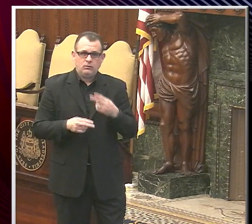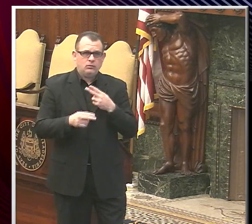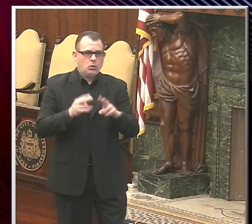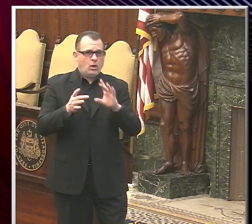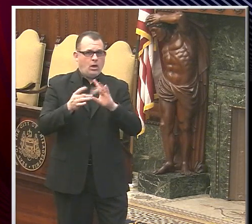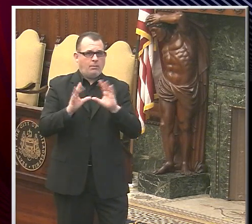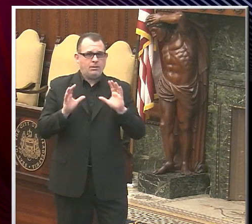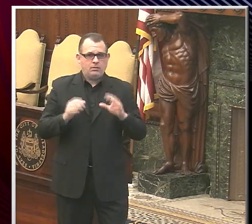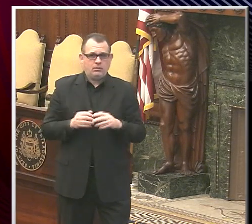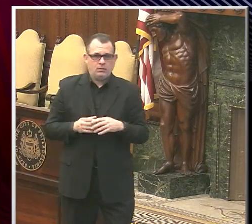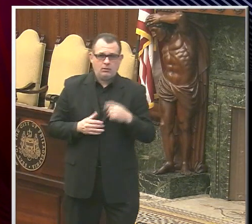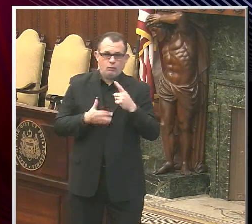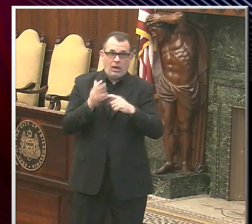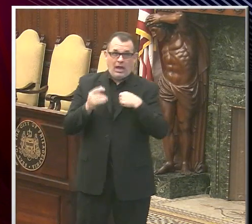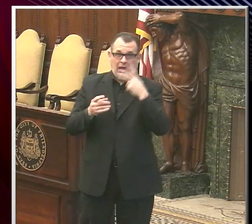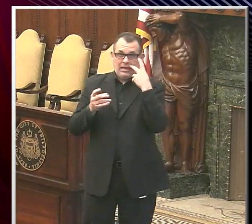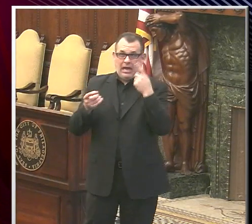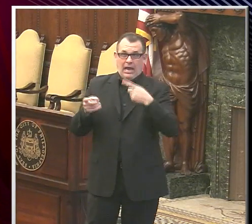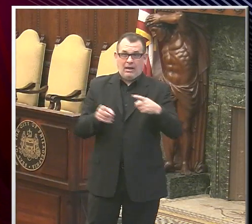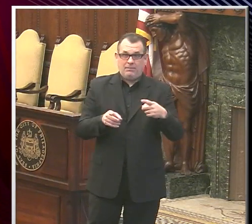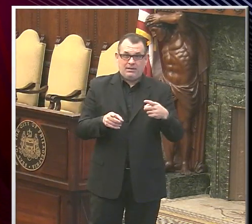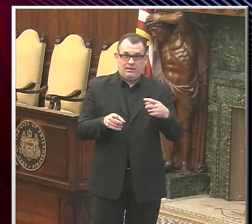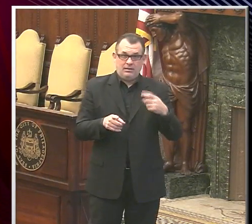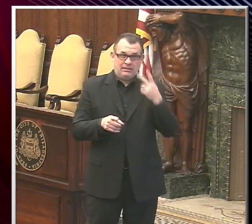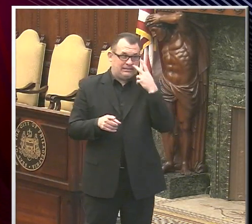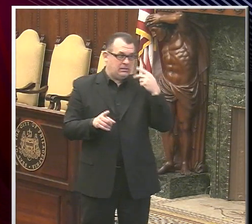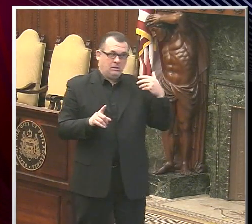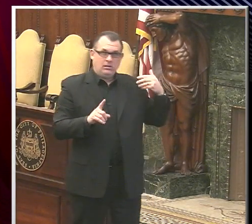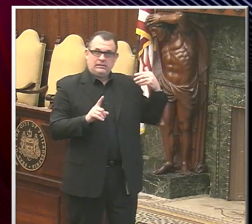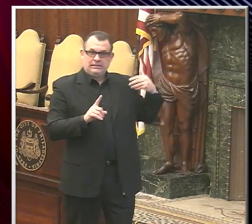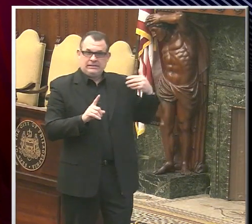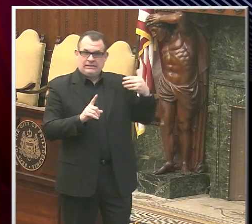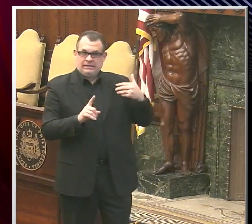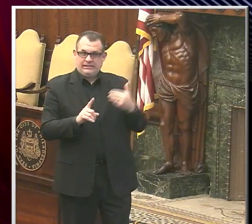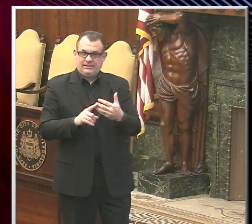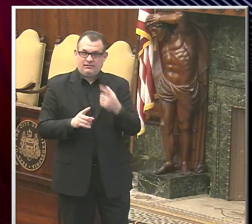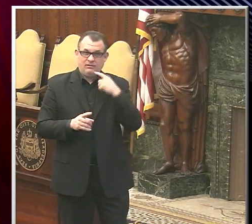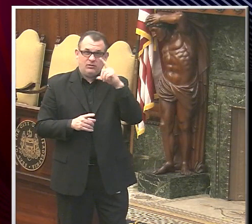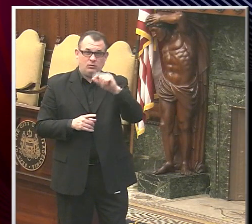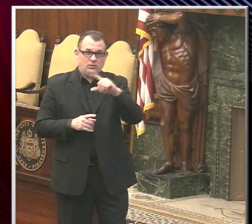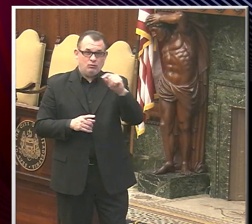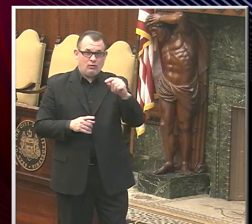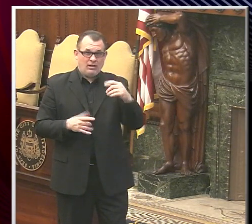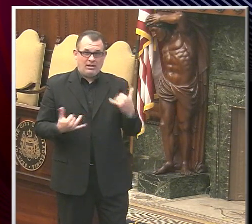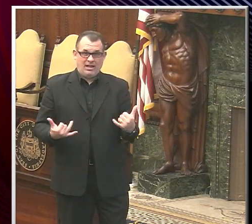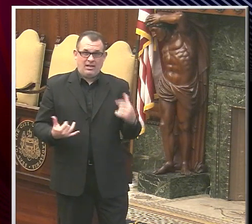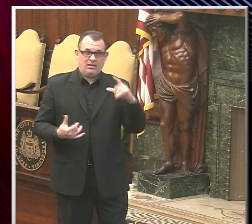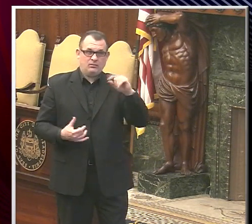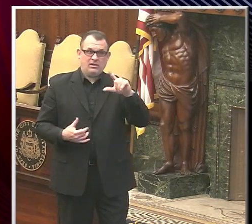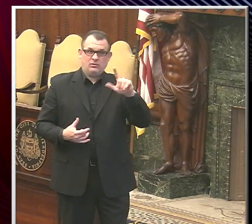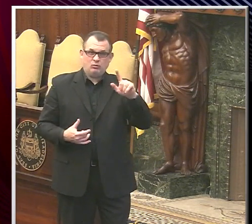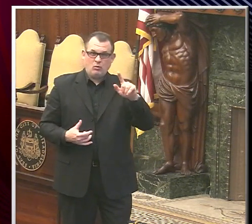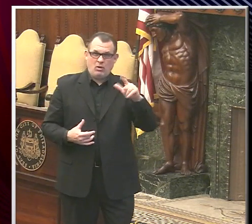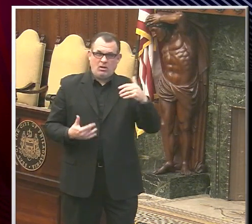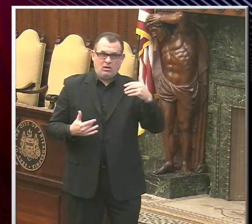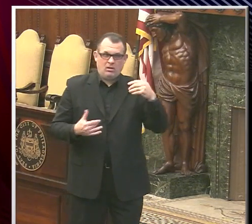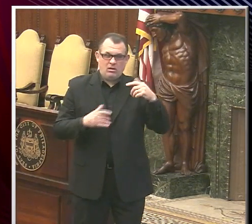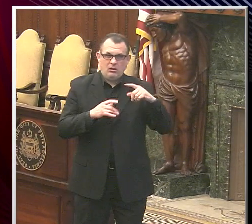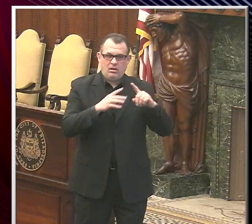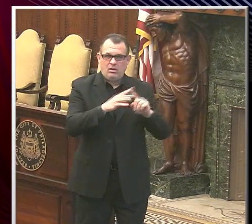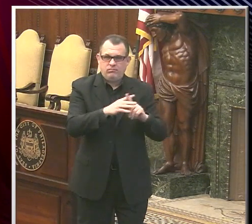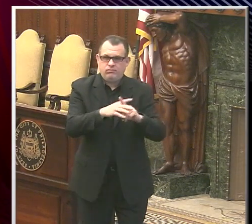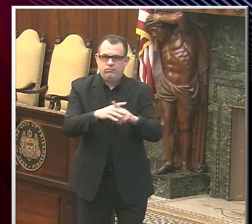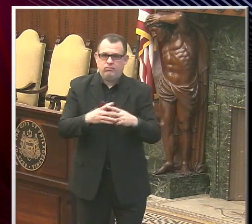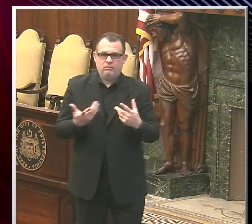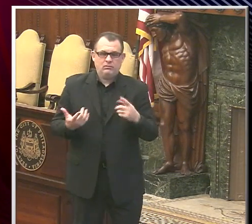What we saw or what we've been seeing, not only in 2020, but at the start of 2021, has